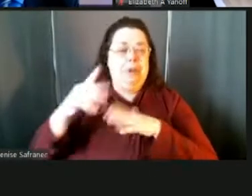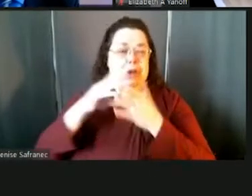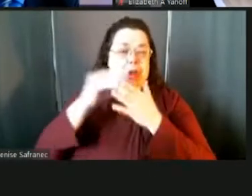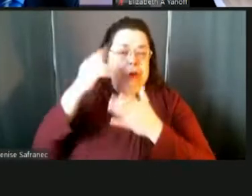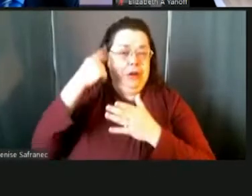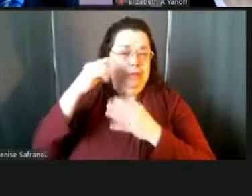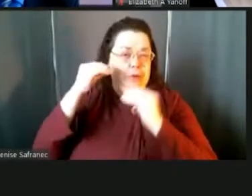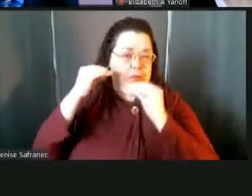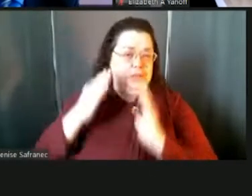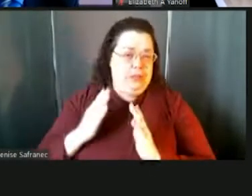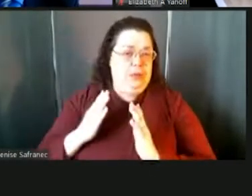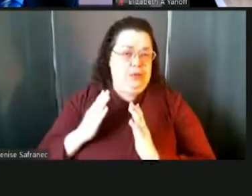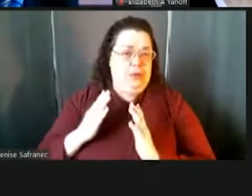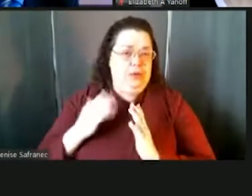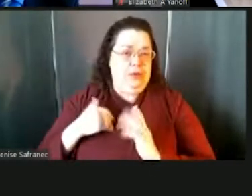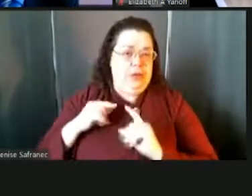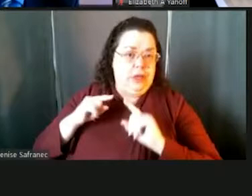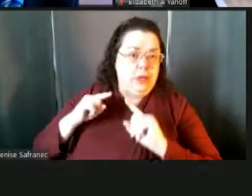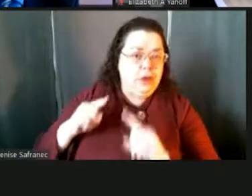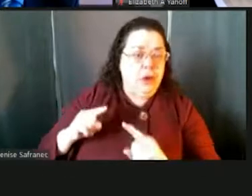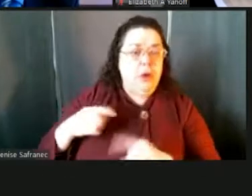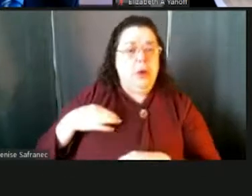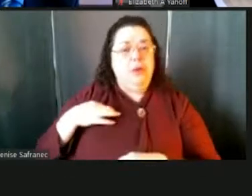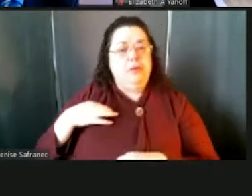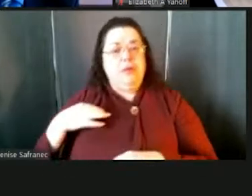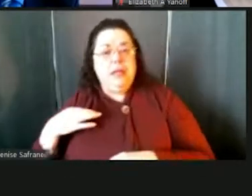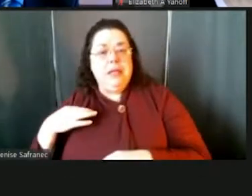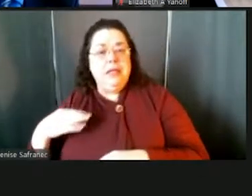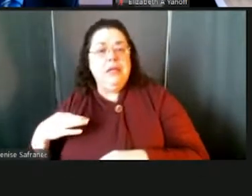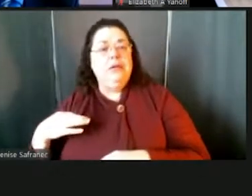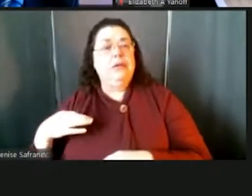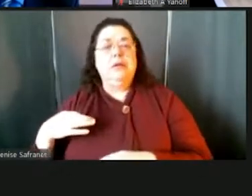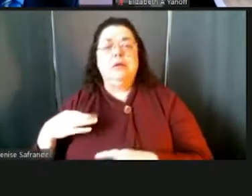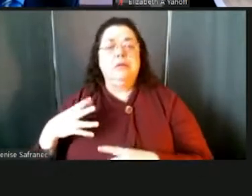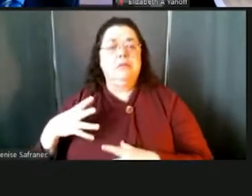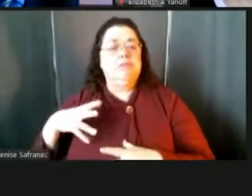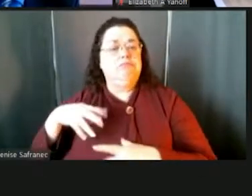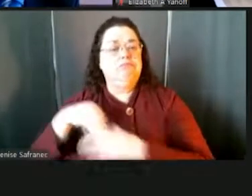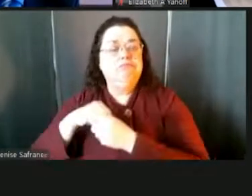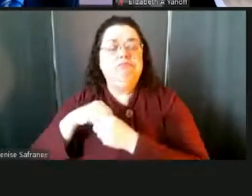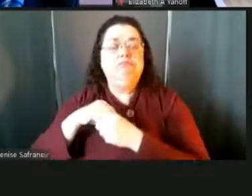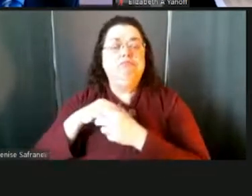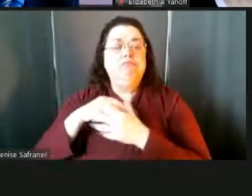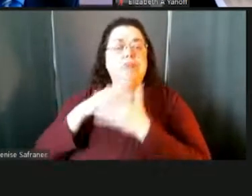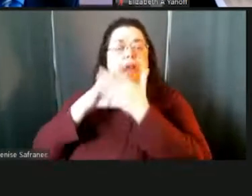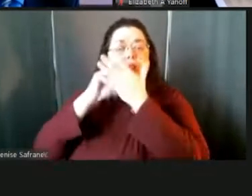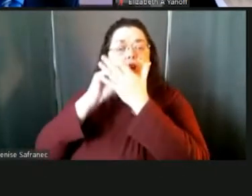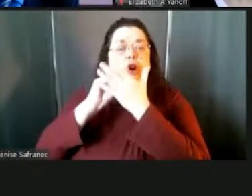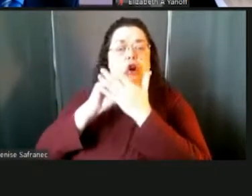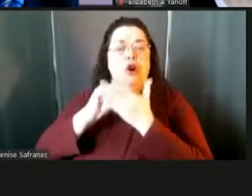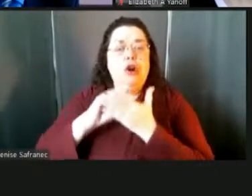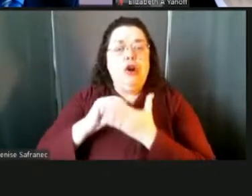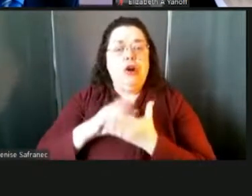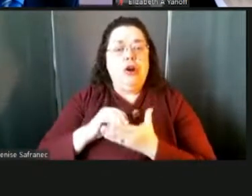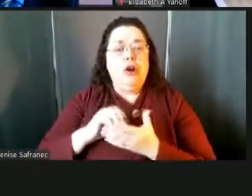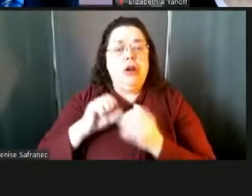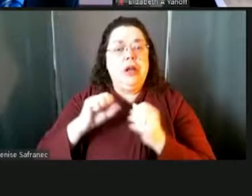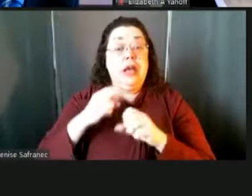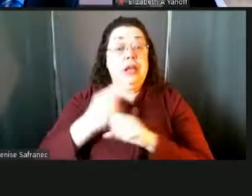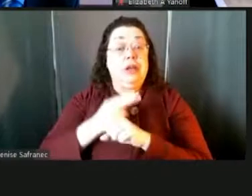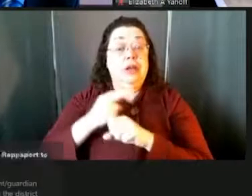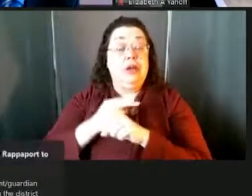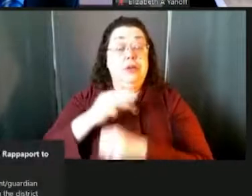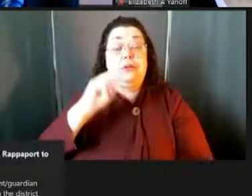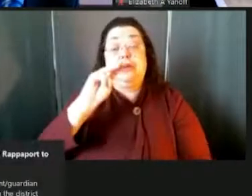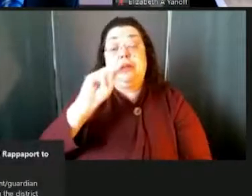our teachers that they can volunteer to go to. Um, and they're as specific as, uh, using Minecraft in a